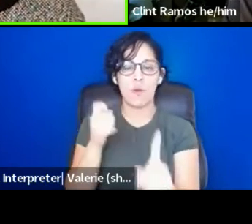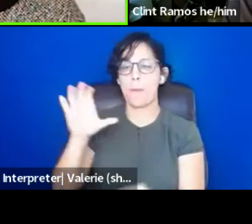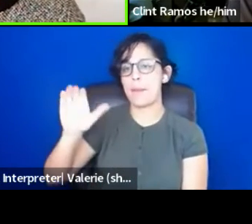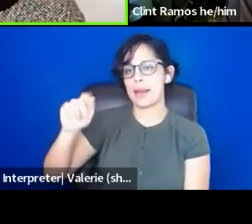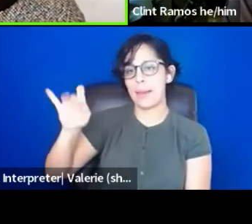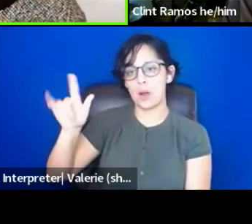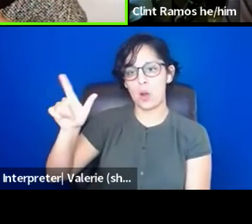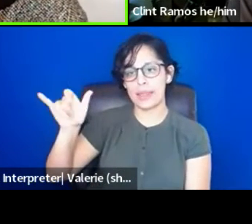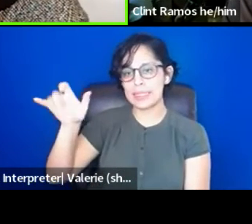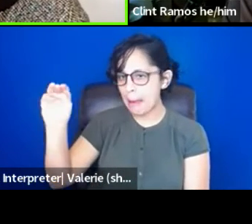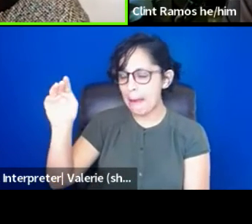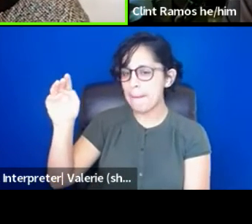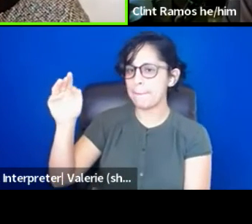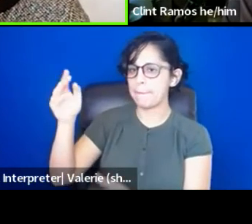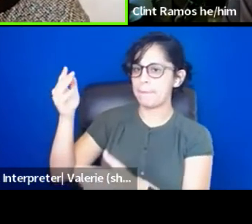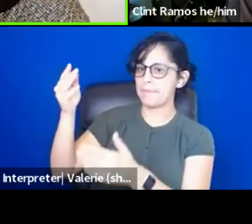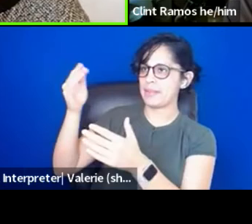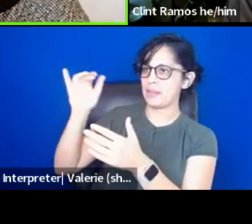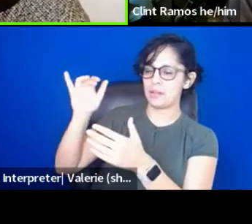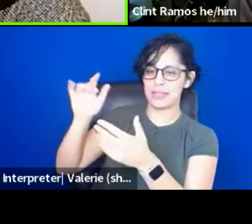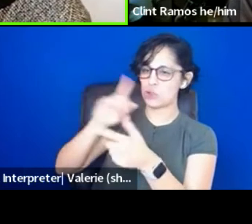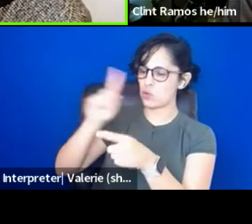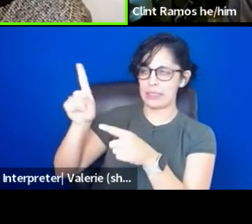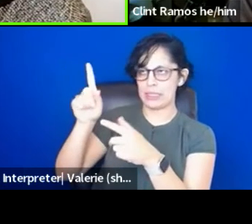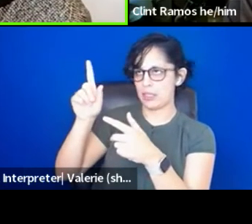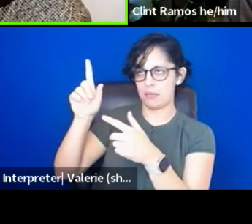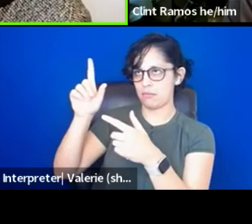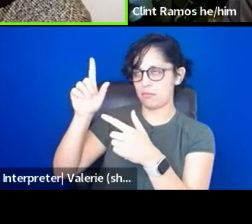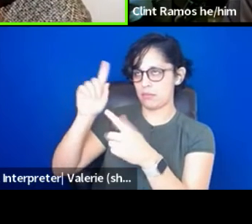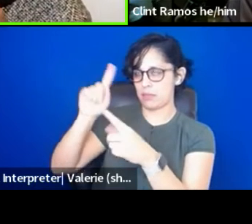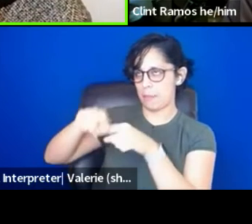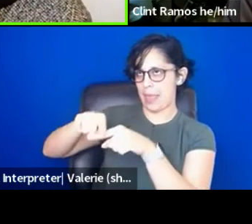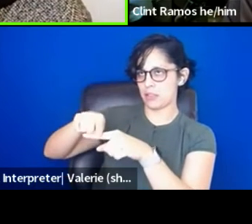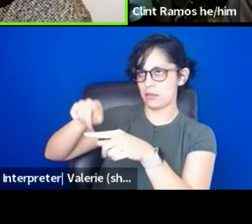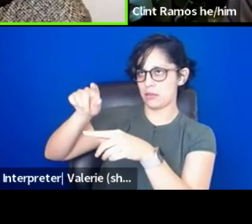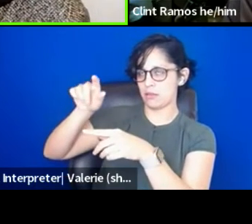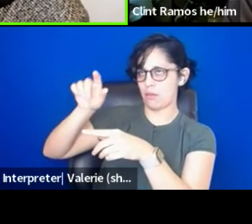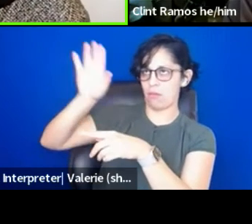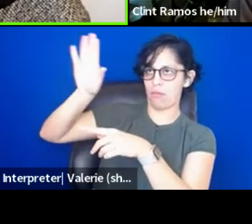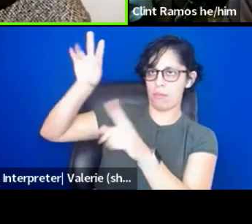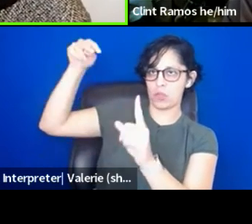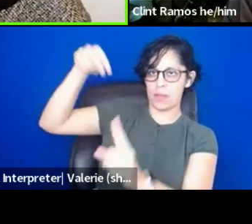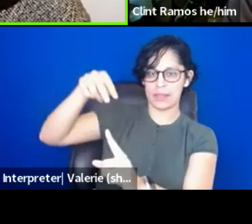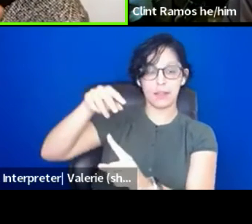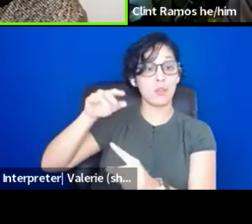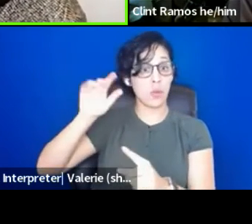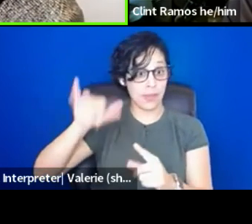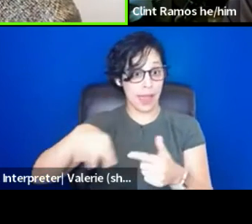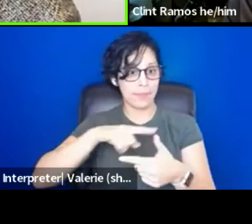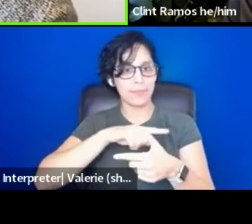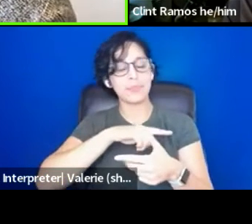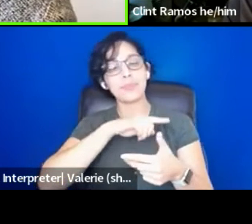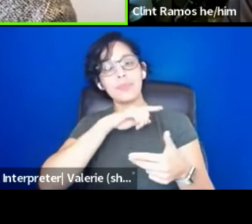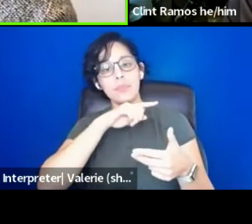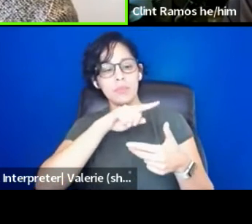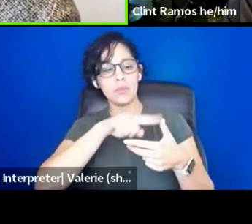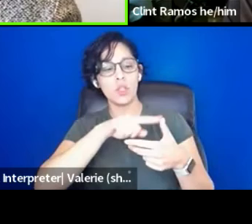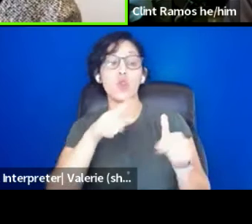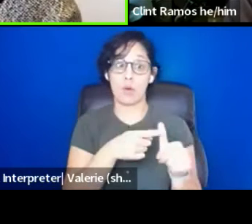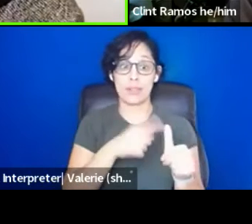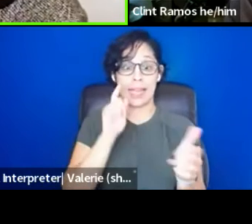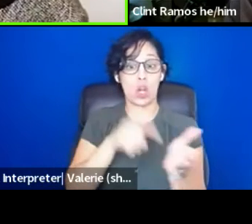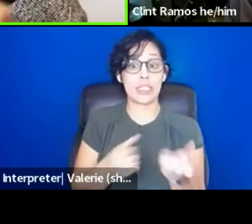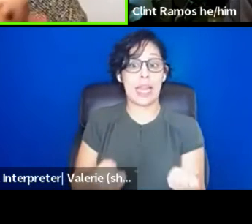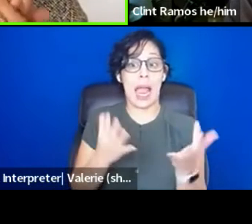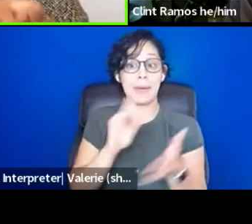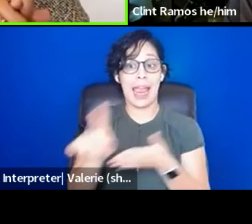It's, you know, it's arbitrary. So, in terms of how to advocate, A, acknowledging the amount of labor that happens outside of